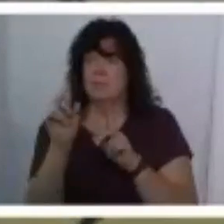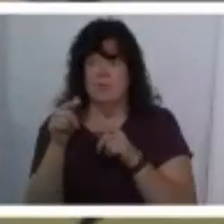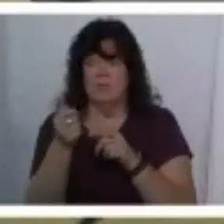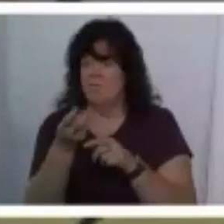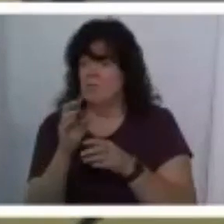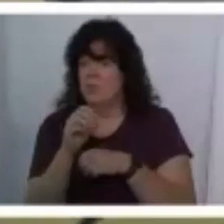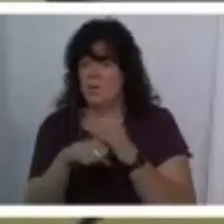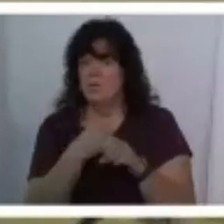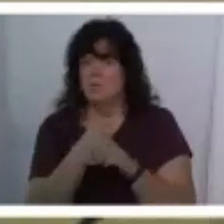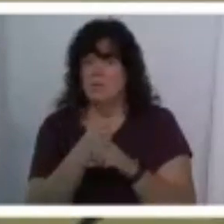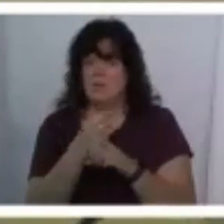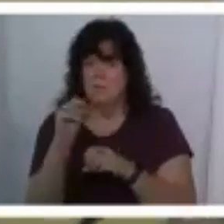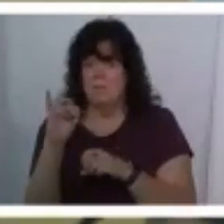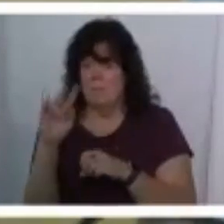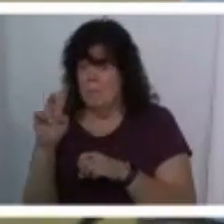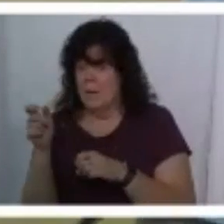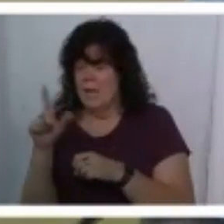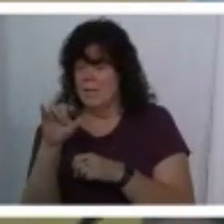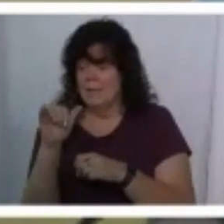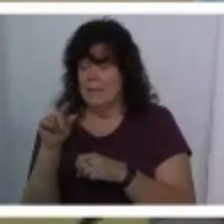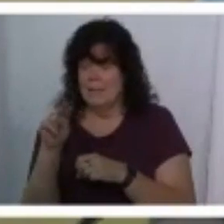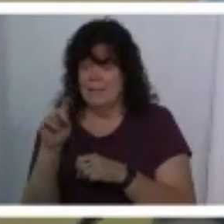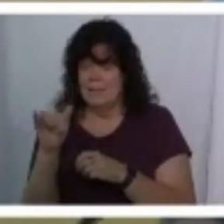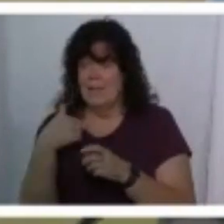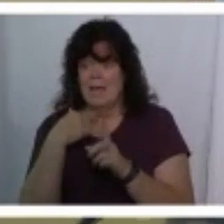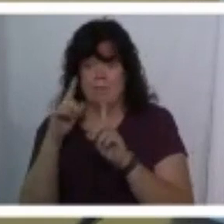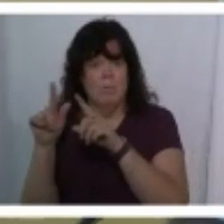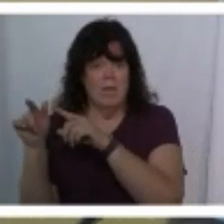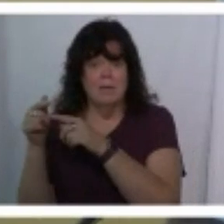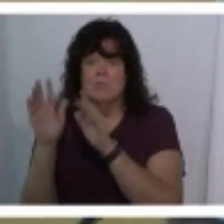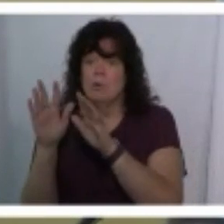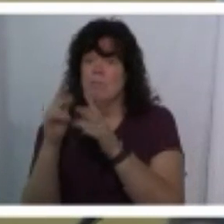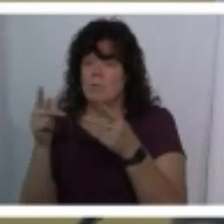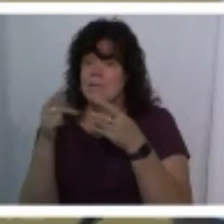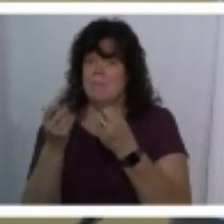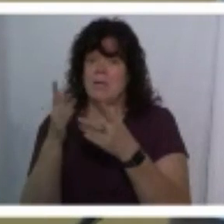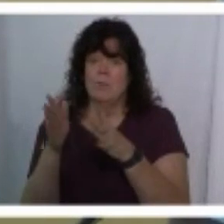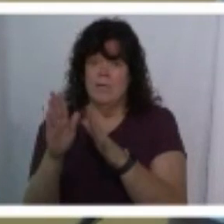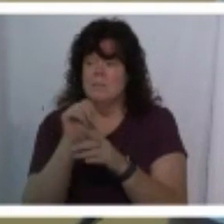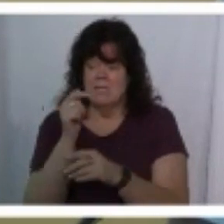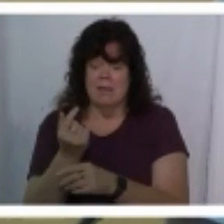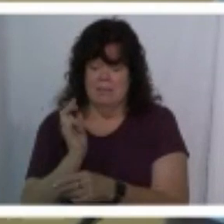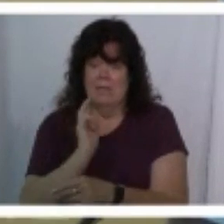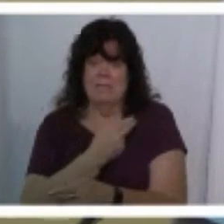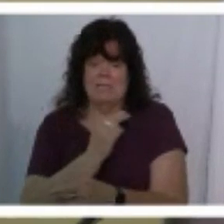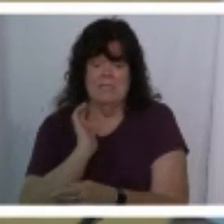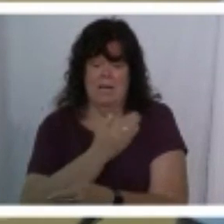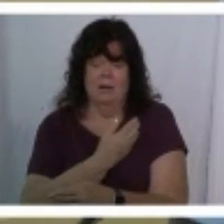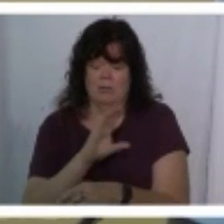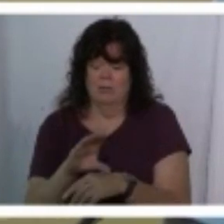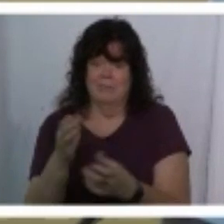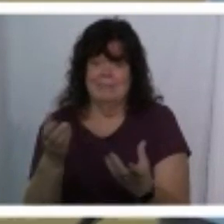mike was there lindy and i went it was a wonderful place in a lot of ways but it's not simplicity it's just